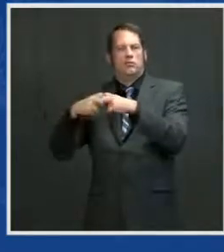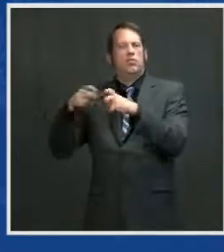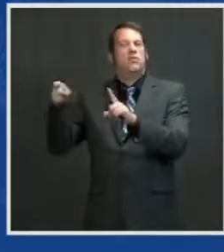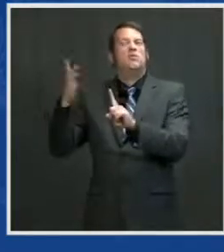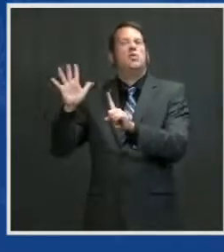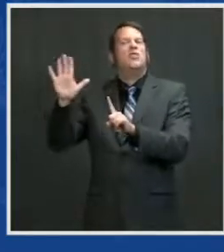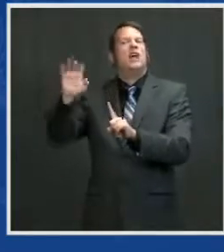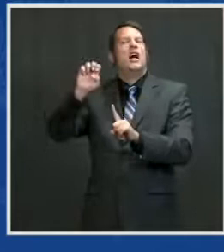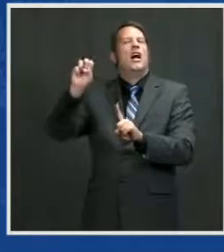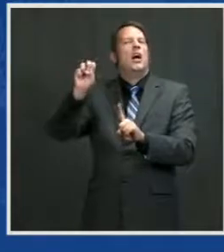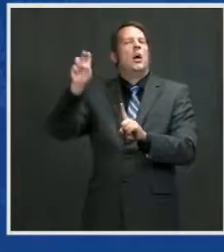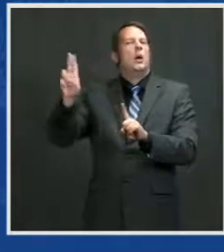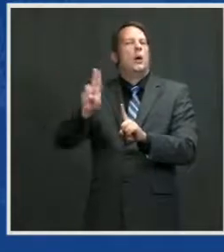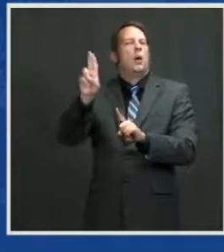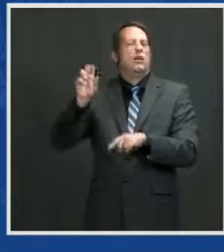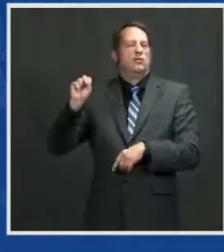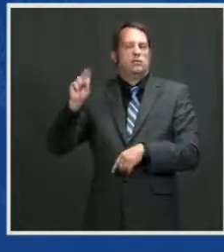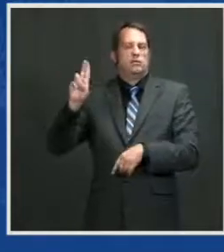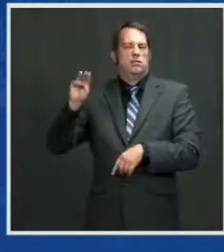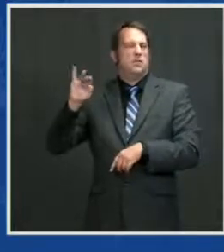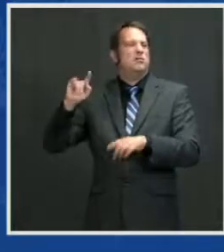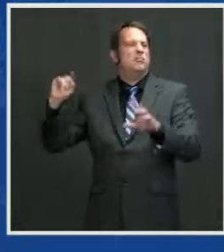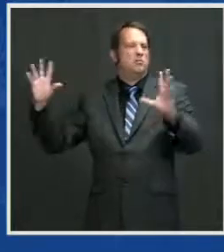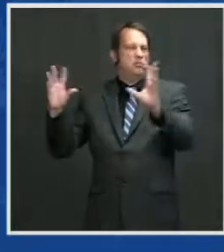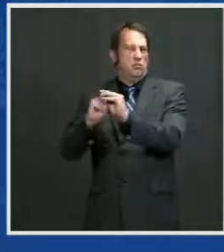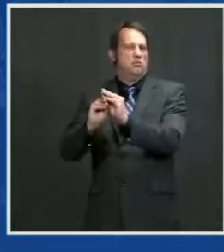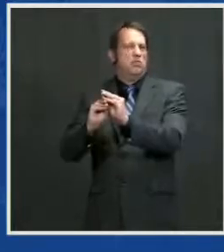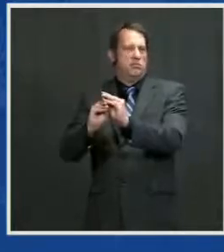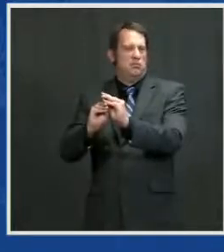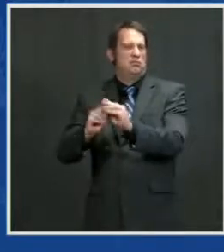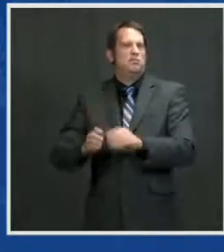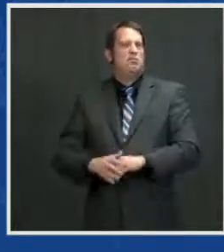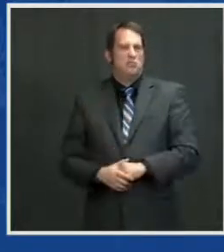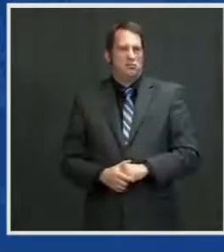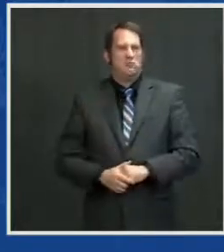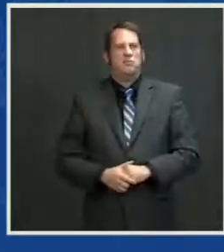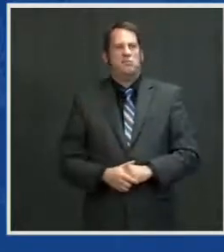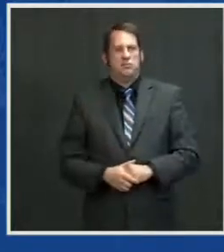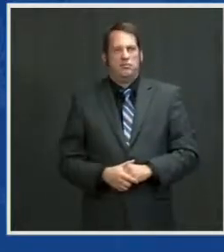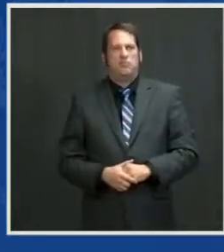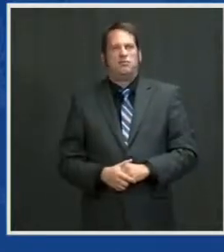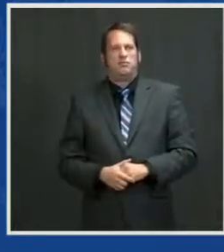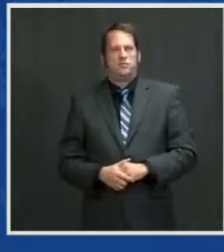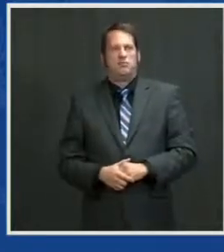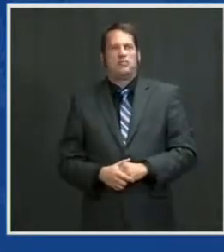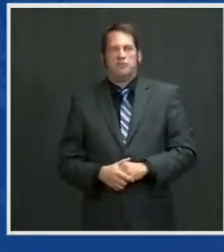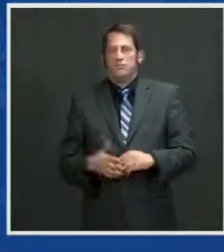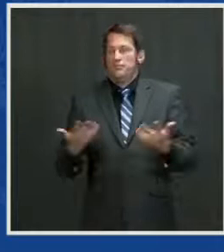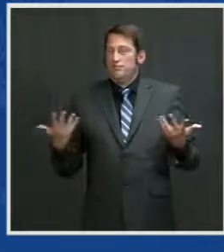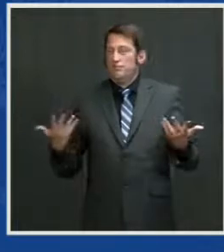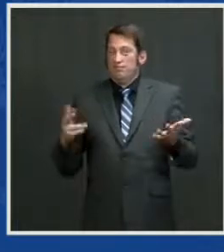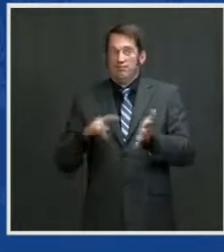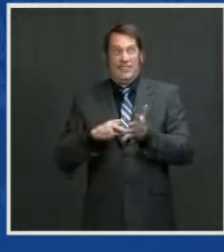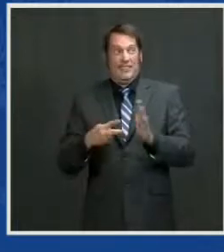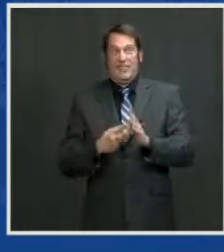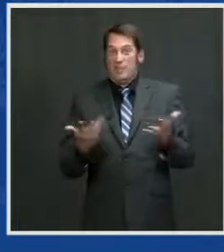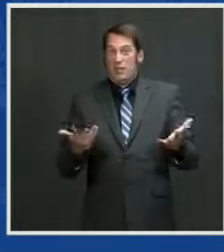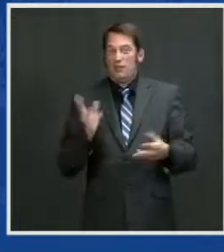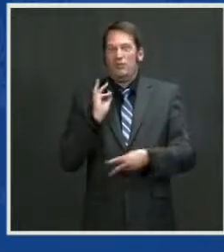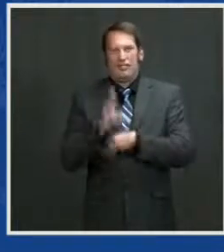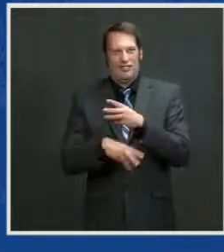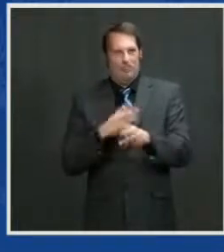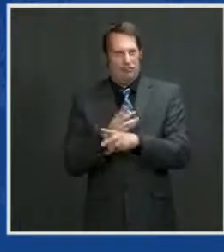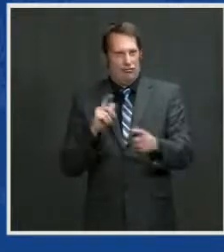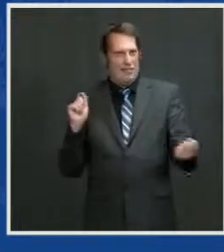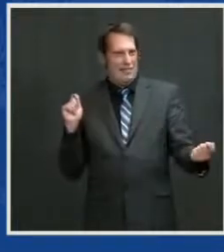single nation acting alone can meet all the challenges we face today because the world is changing. A quote in another Irish